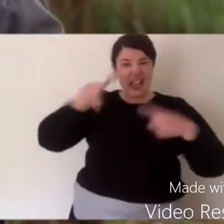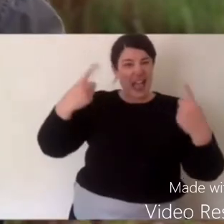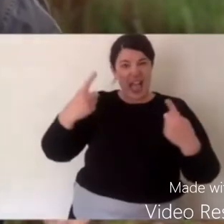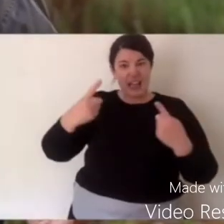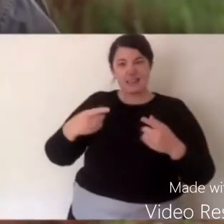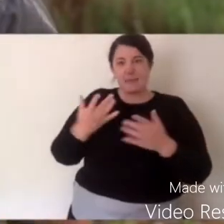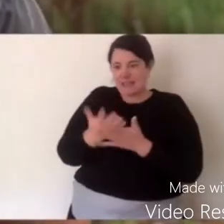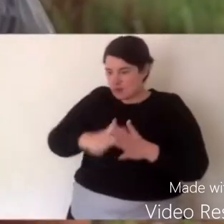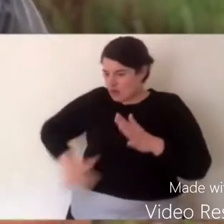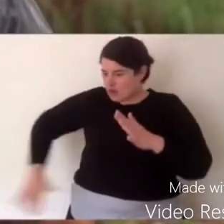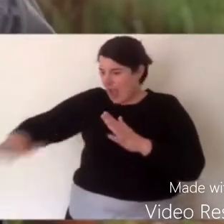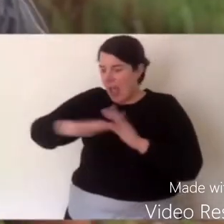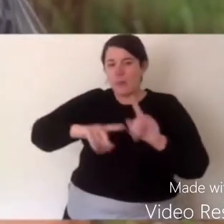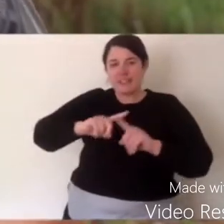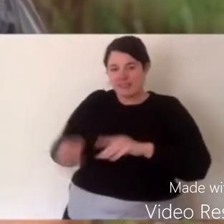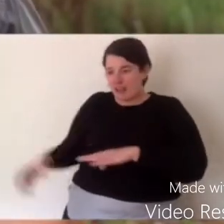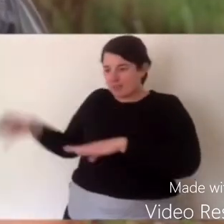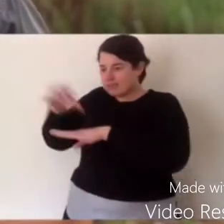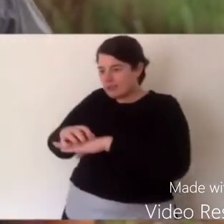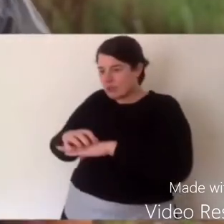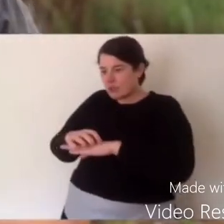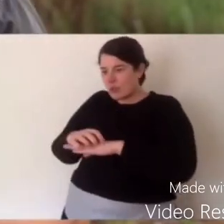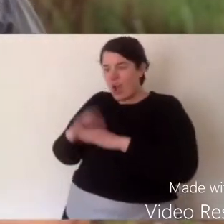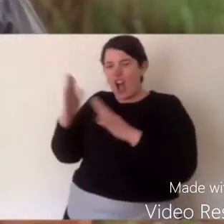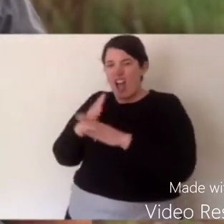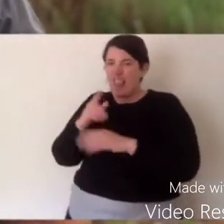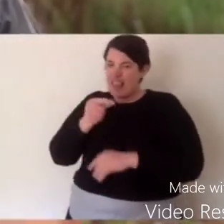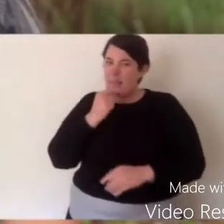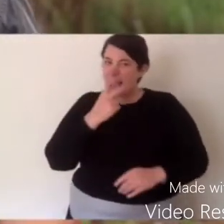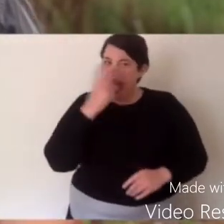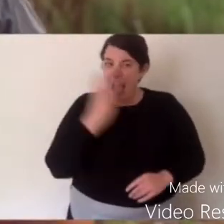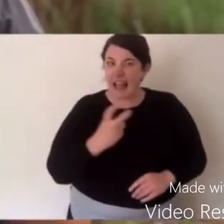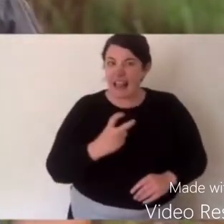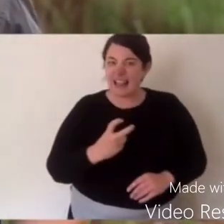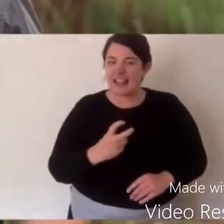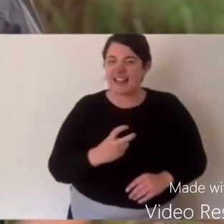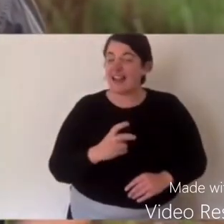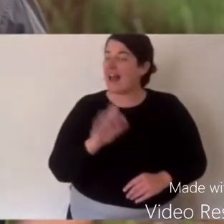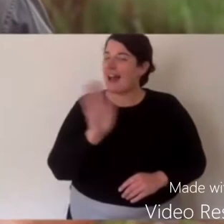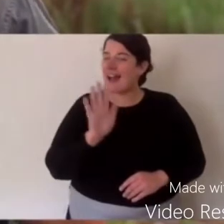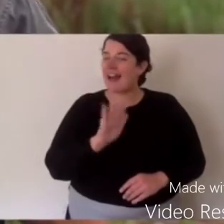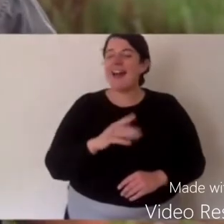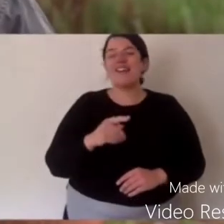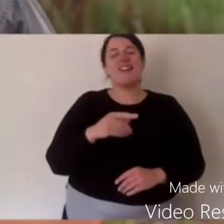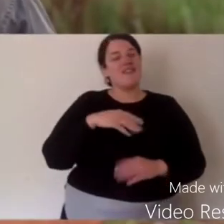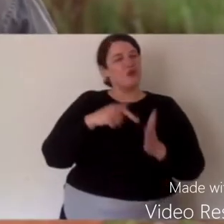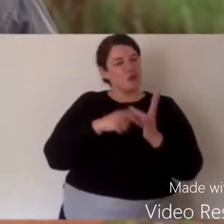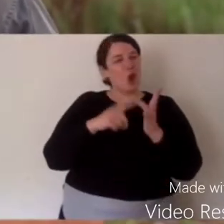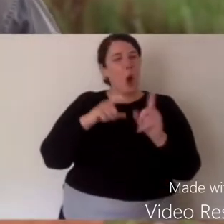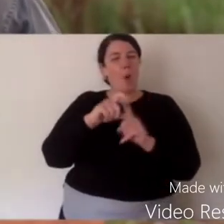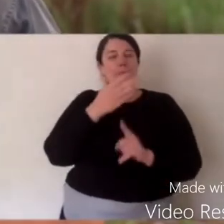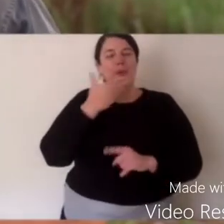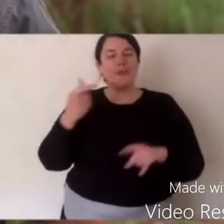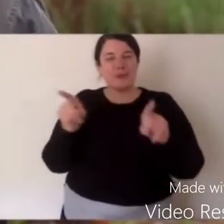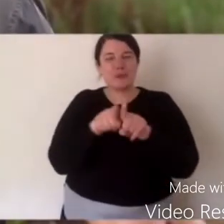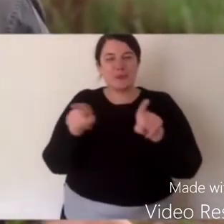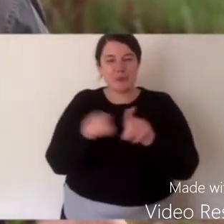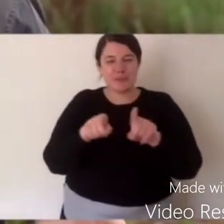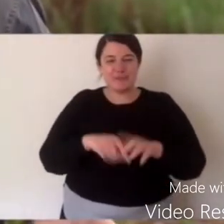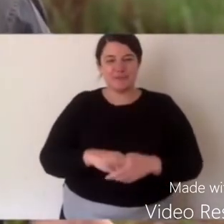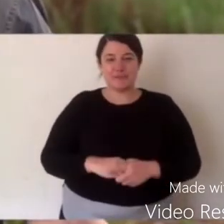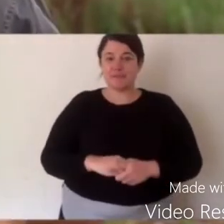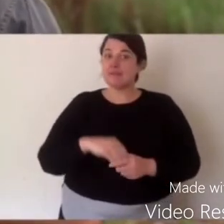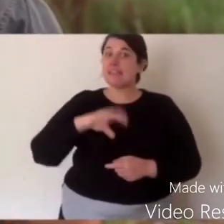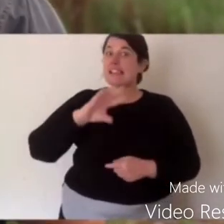uglier. But I think even the toads are really spectacularly looking. Now some frogs are poisonous.